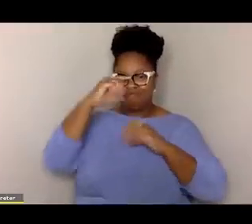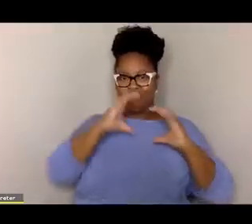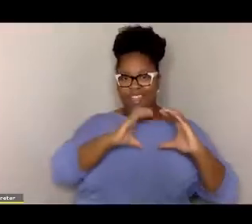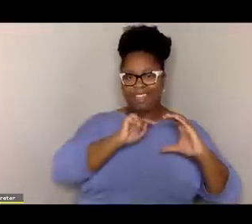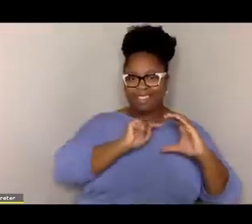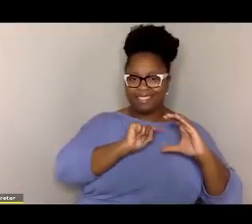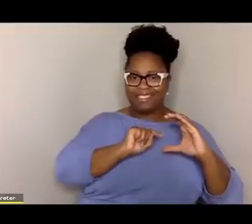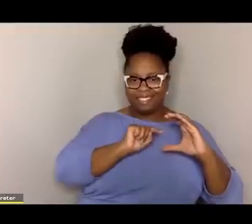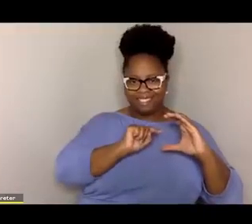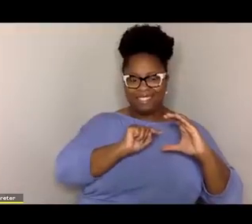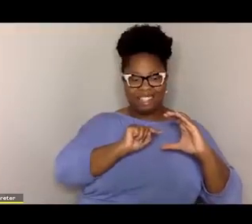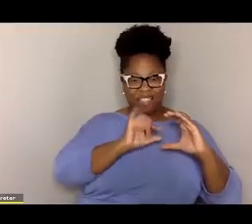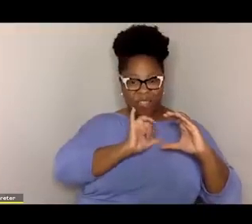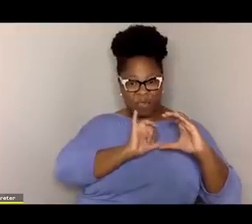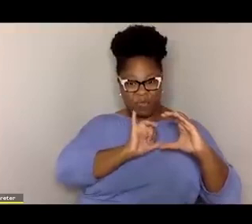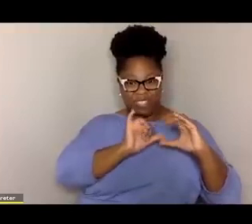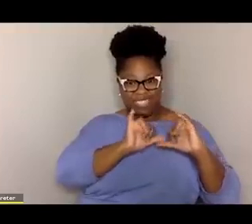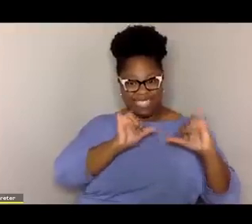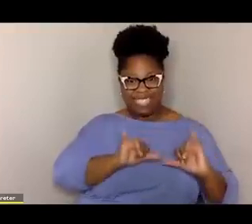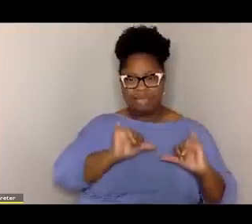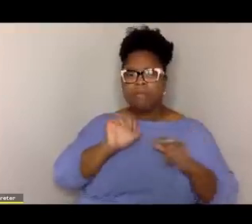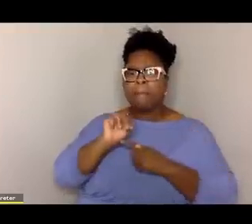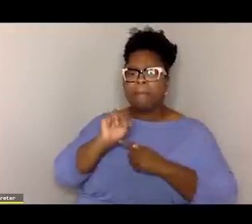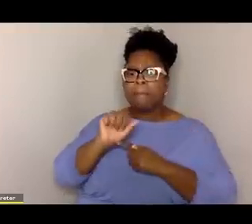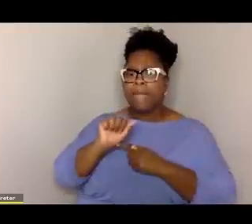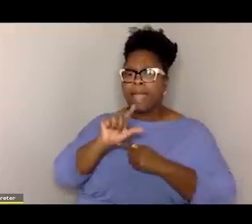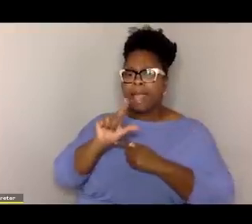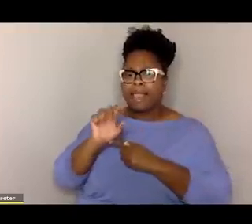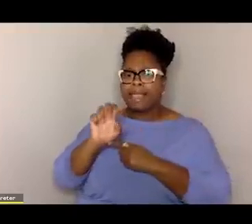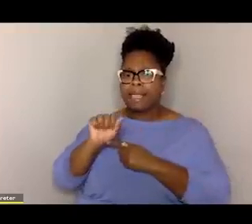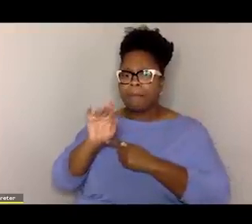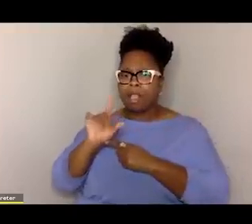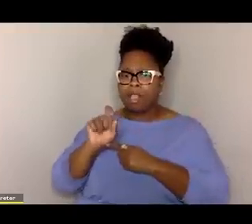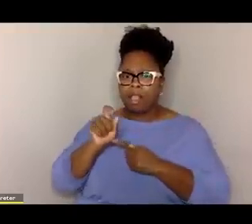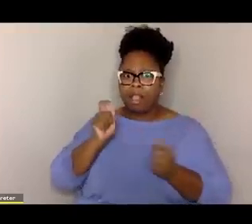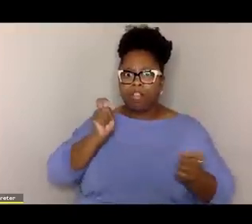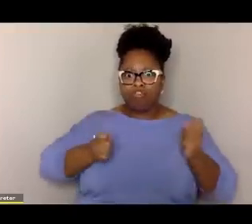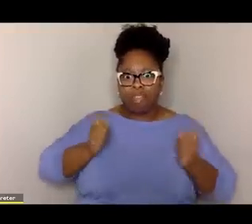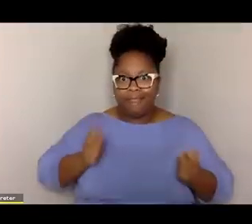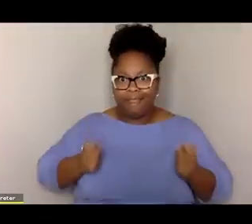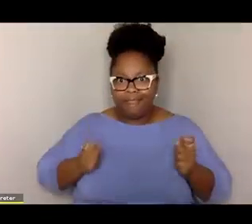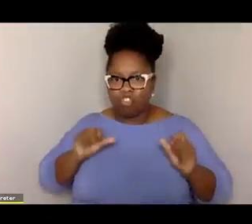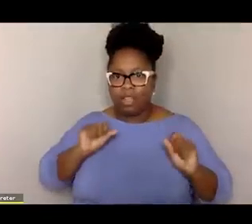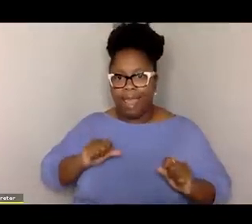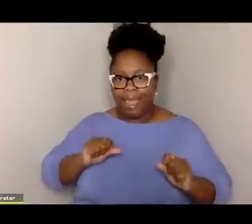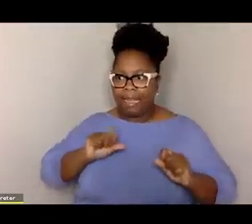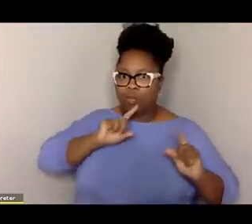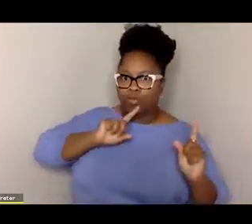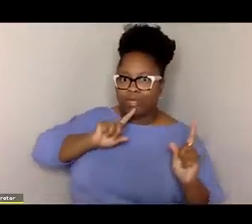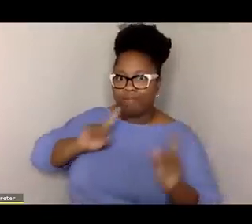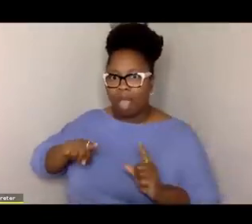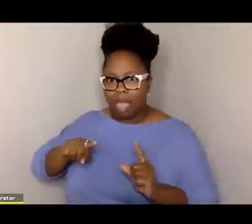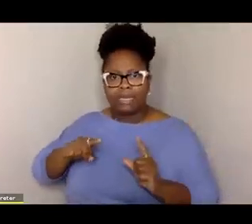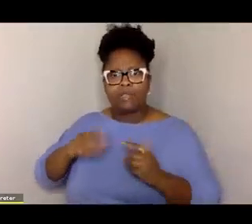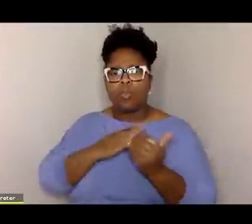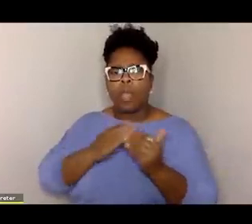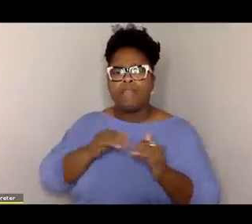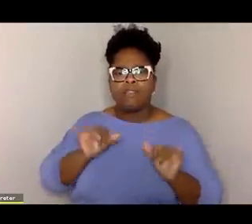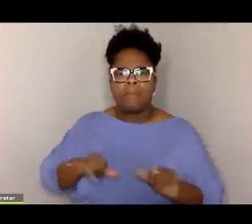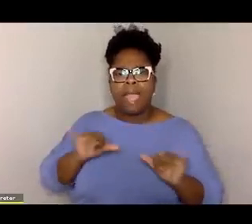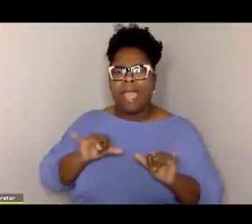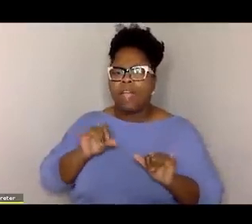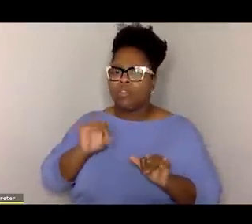brain predominantly, these systems are very, very malleable. They change in response to the pattern of